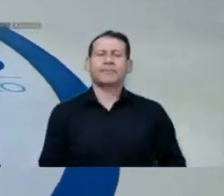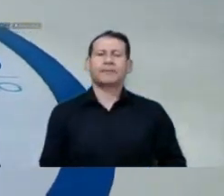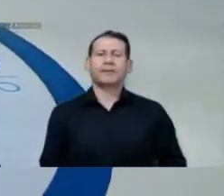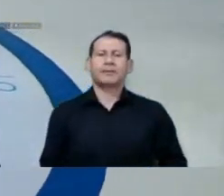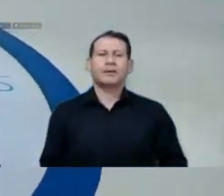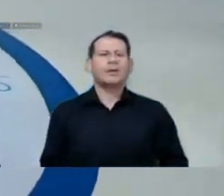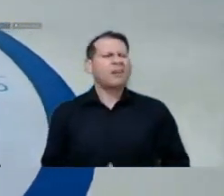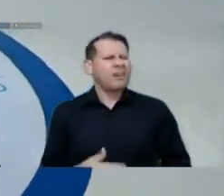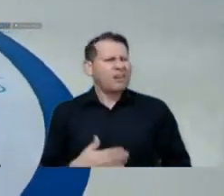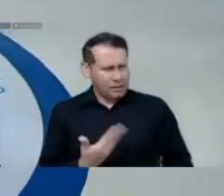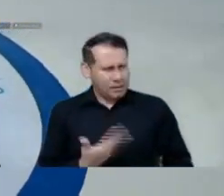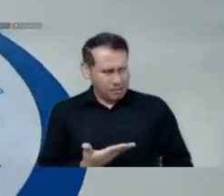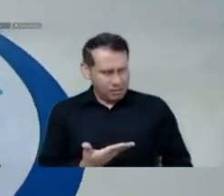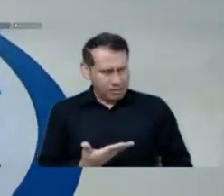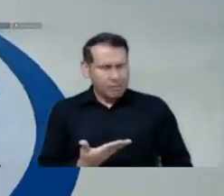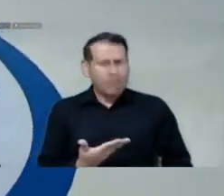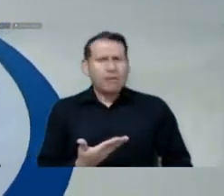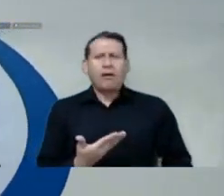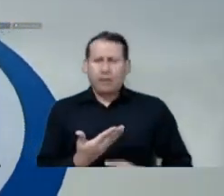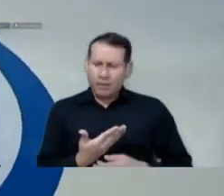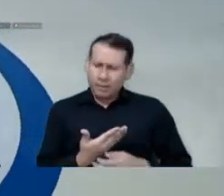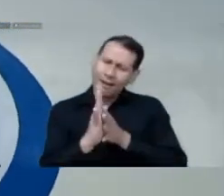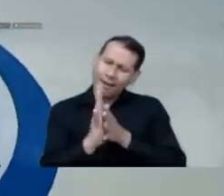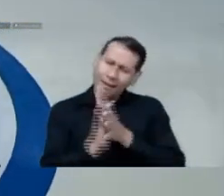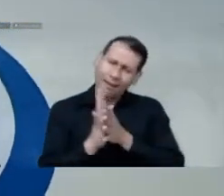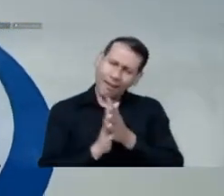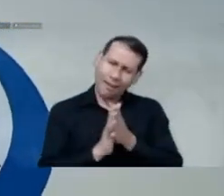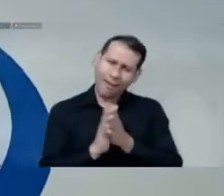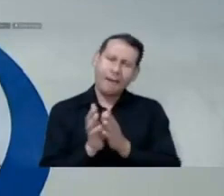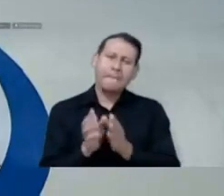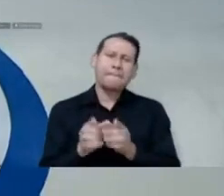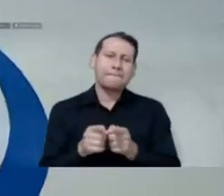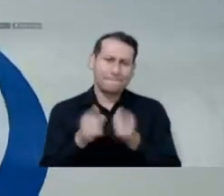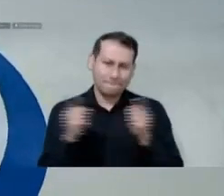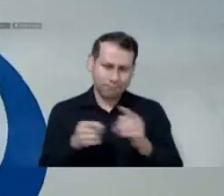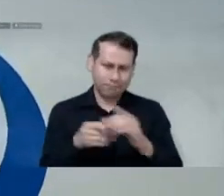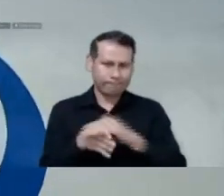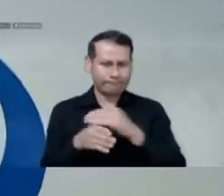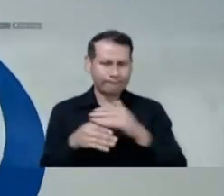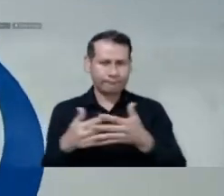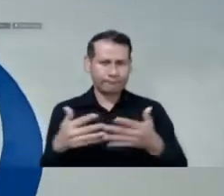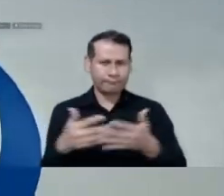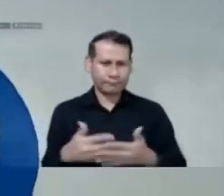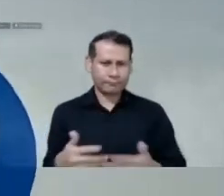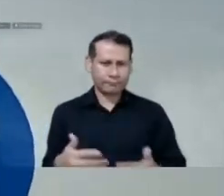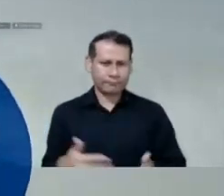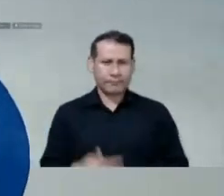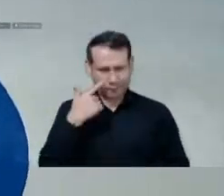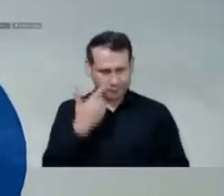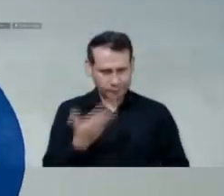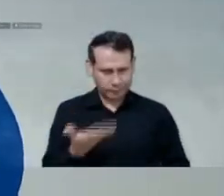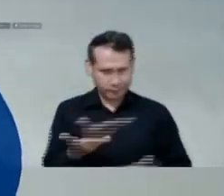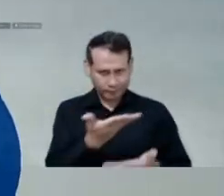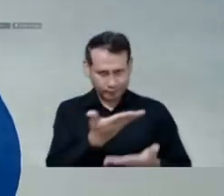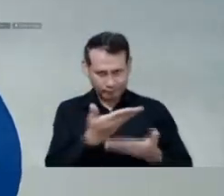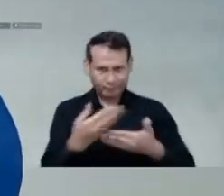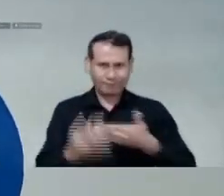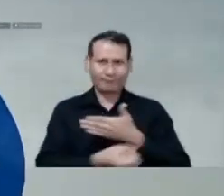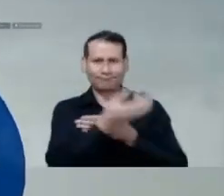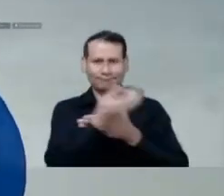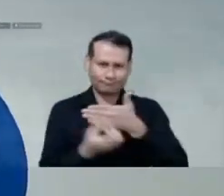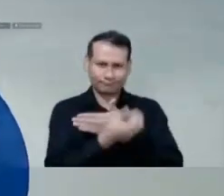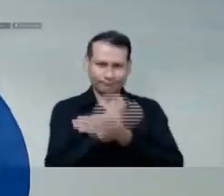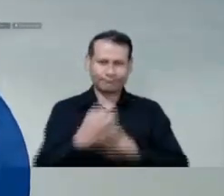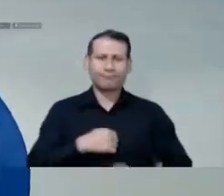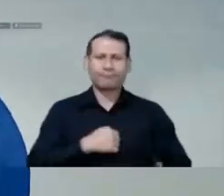Bibiana will be giving us an introduction to this topic, so we can go to the presentation